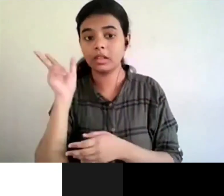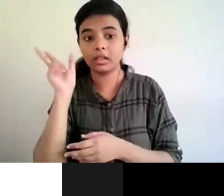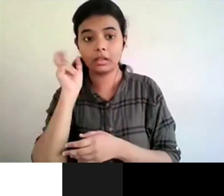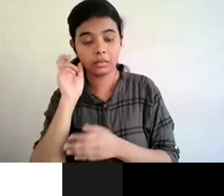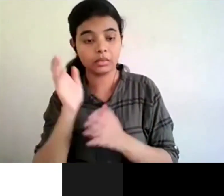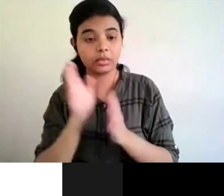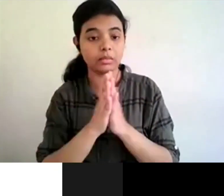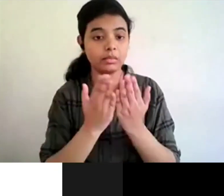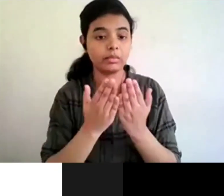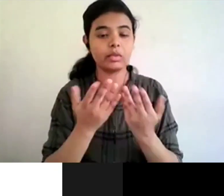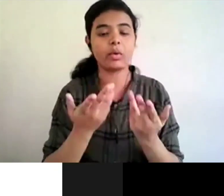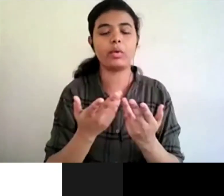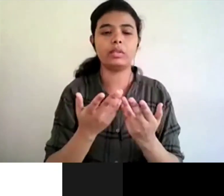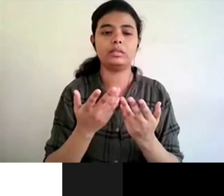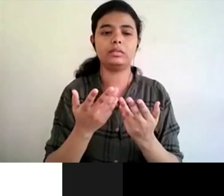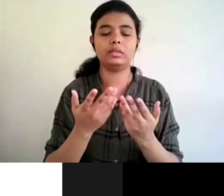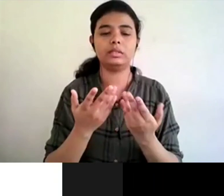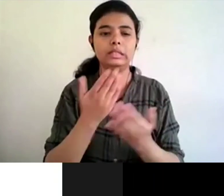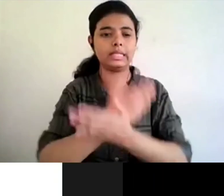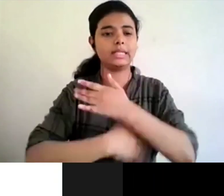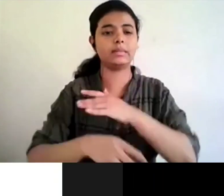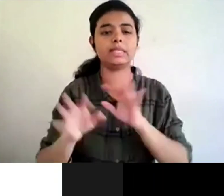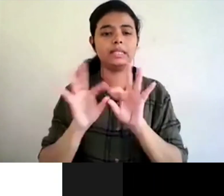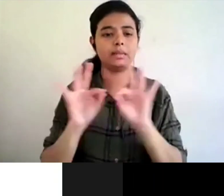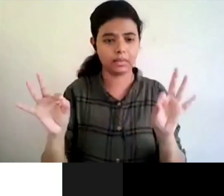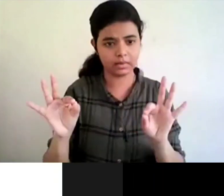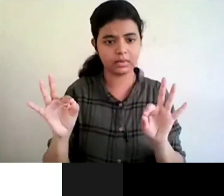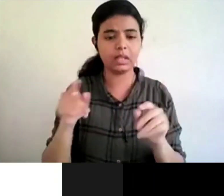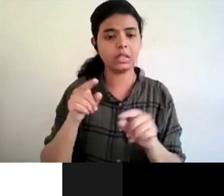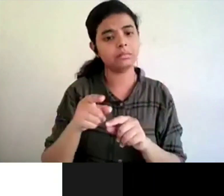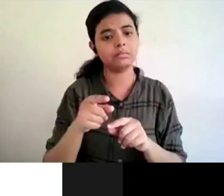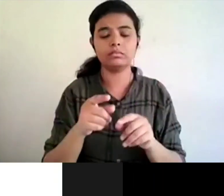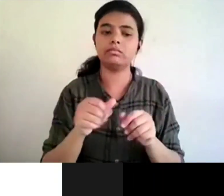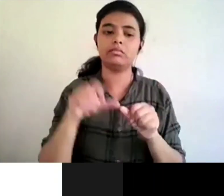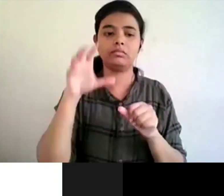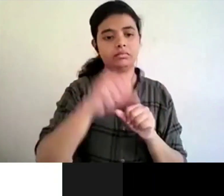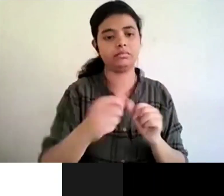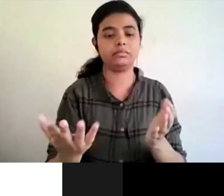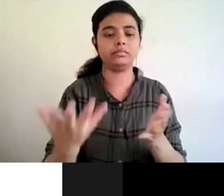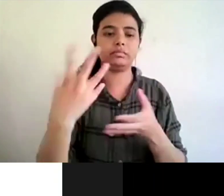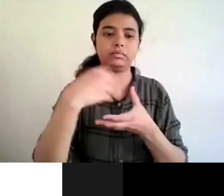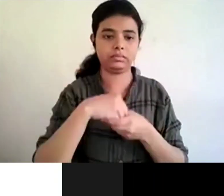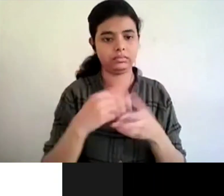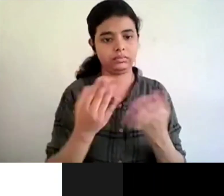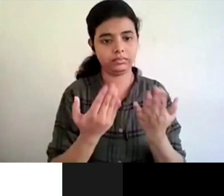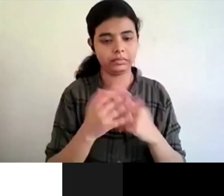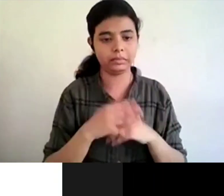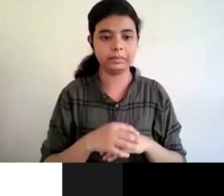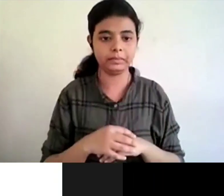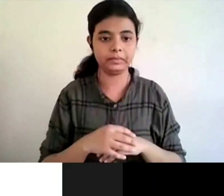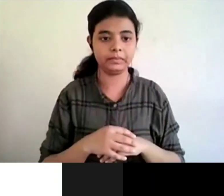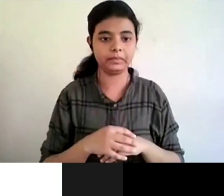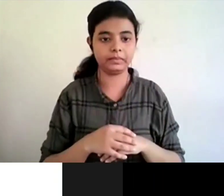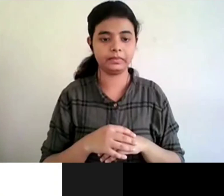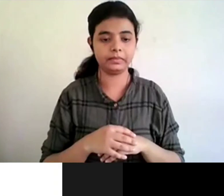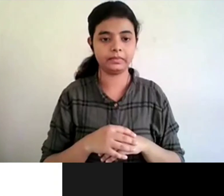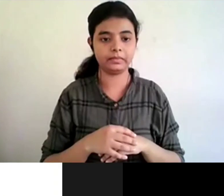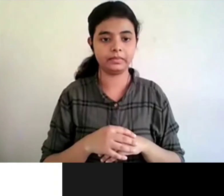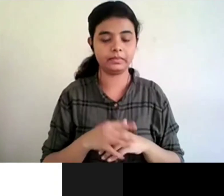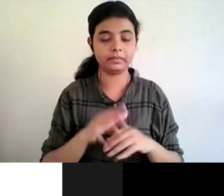disabilities they are very much part of sugam pustakale actually so it's a and this whole global